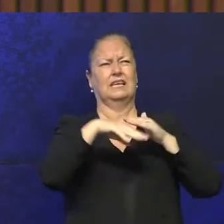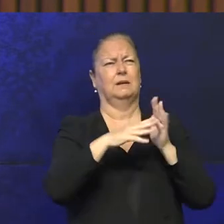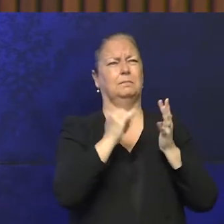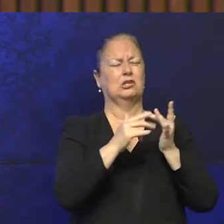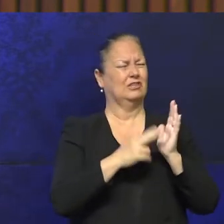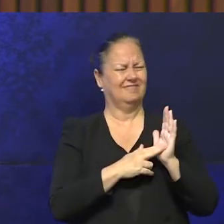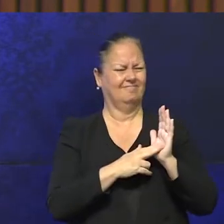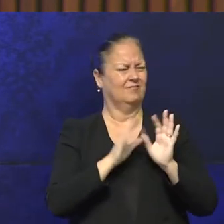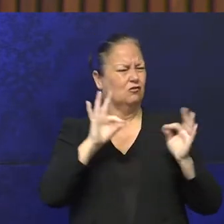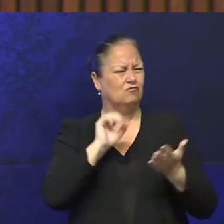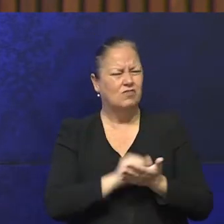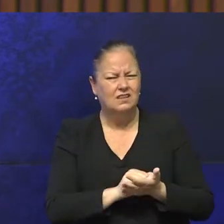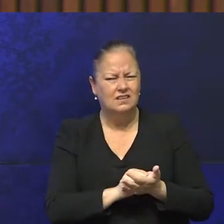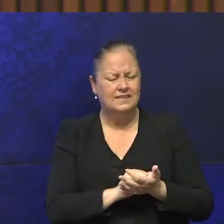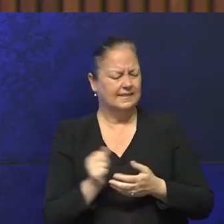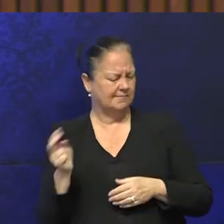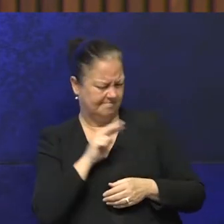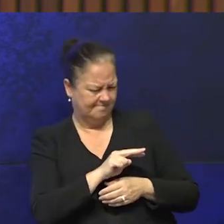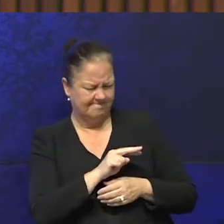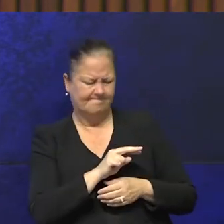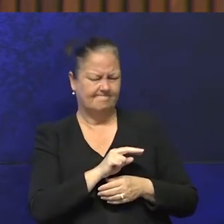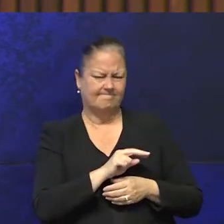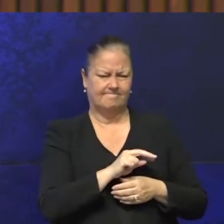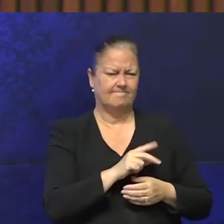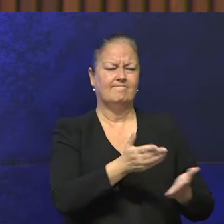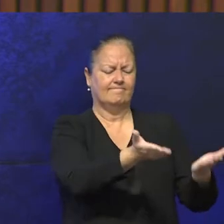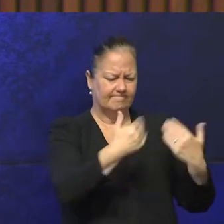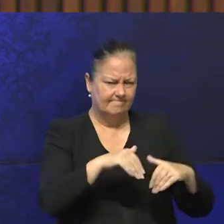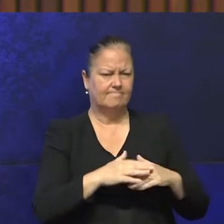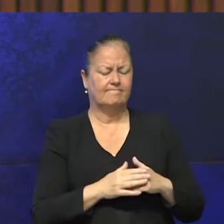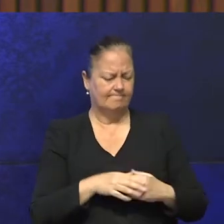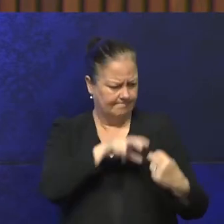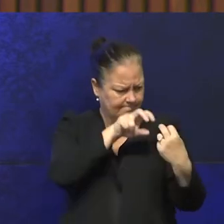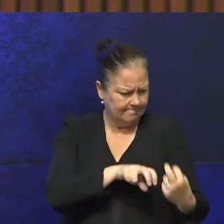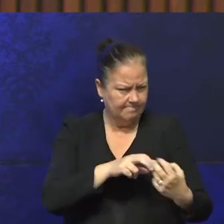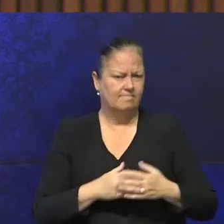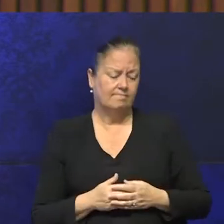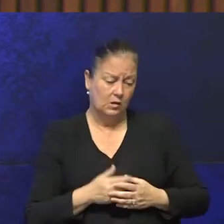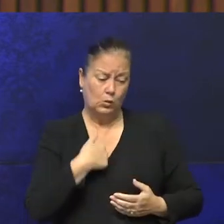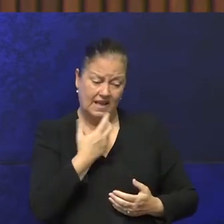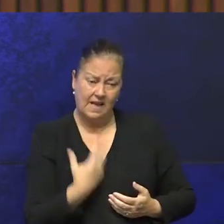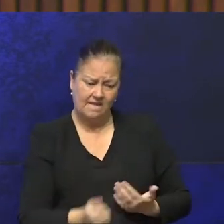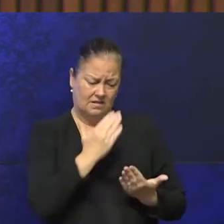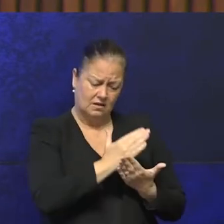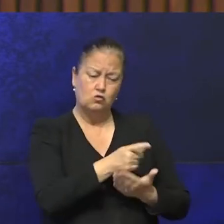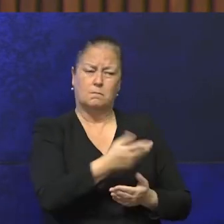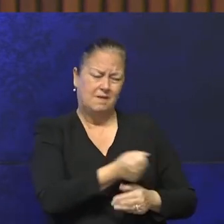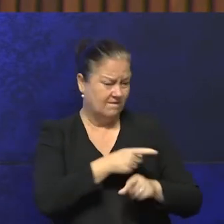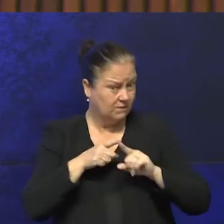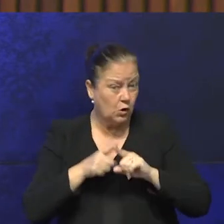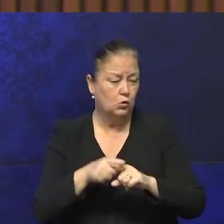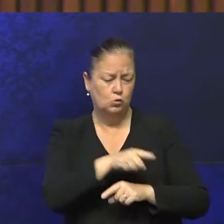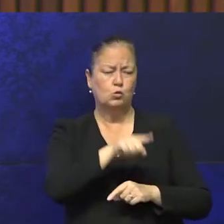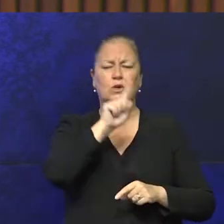so the farmer seen that, come back, brought him back and sat everyone down like this and said, look, these are the rules, you've got to follow them, you just can't